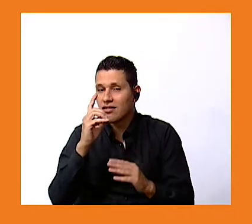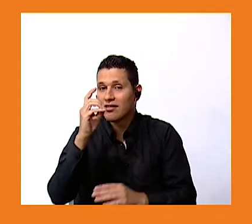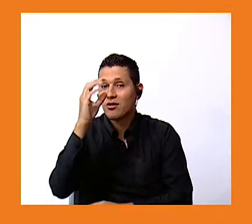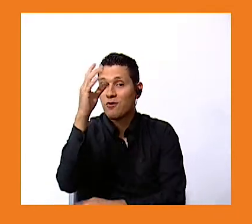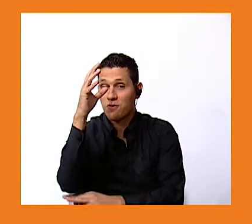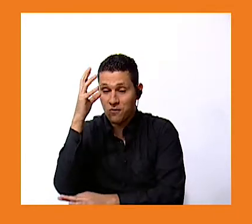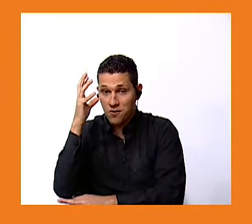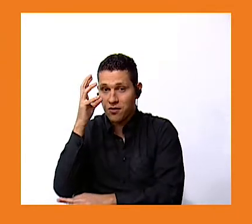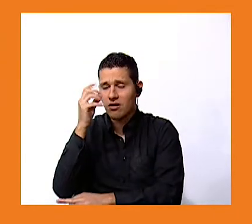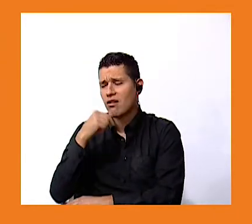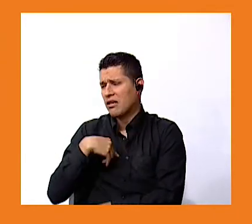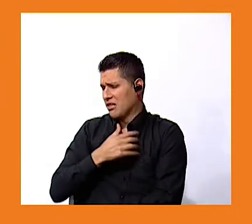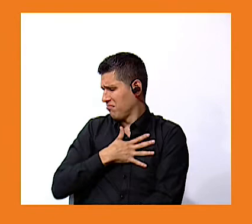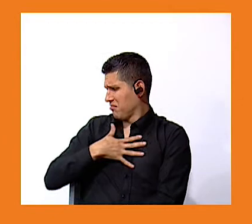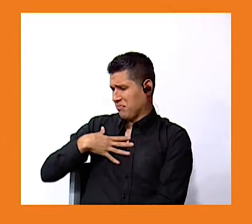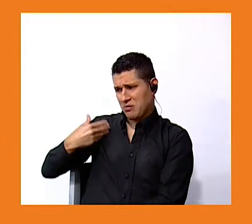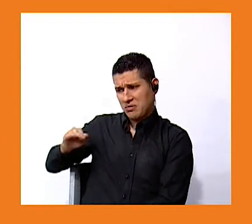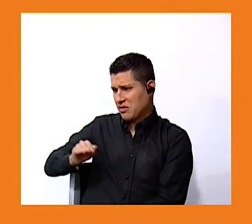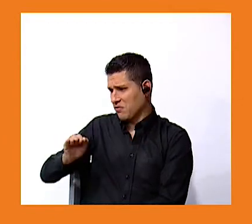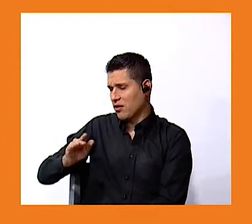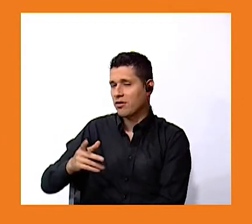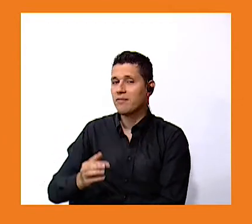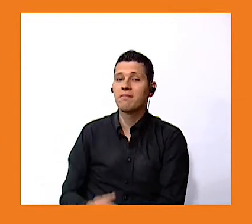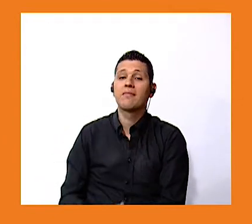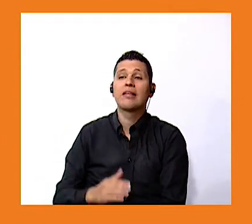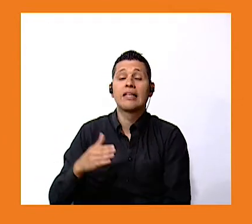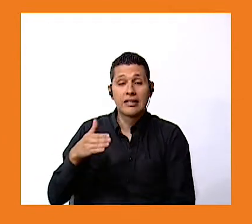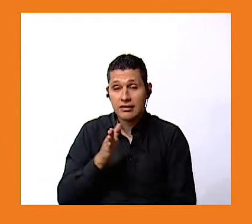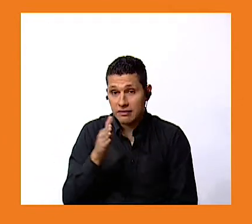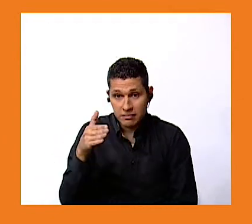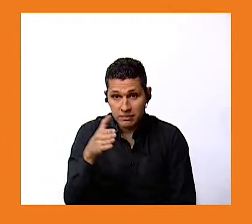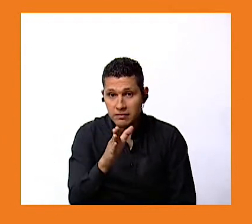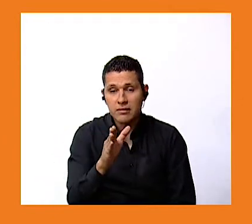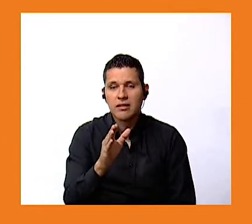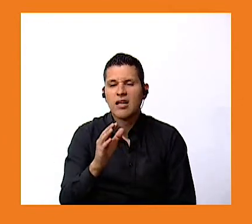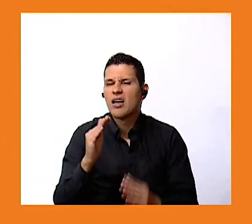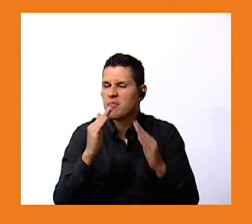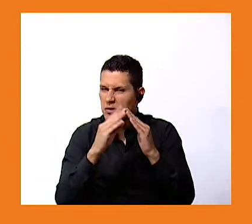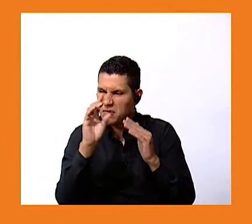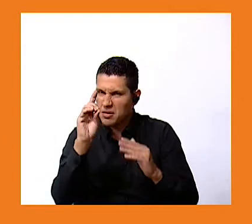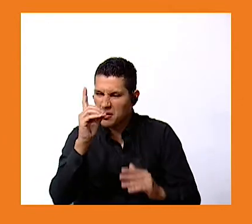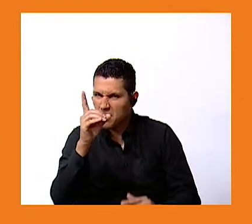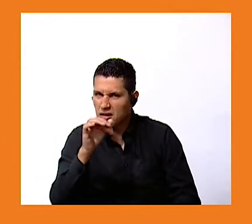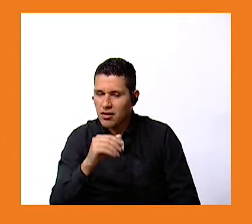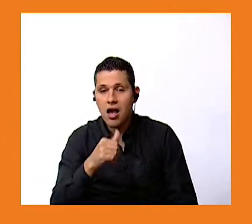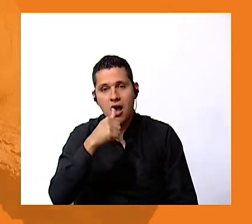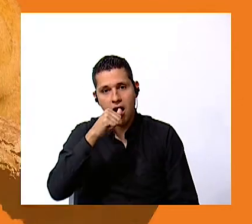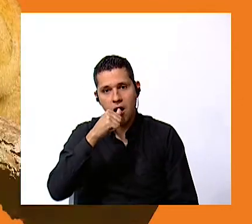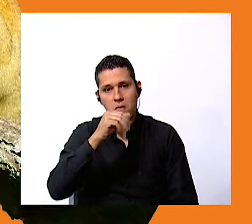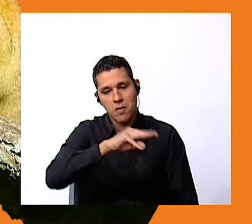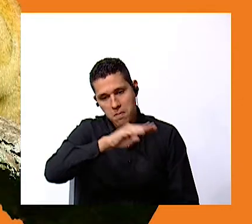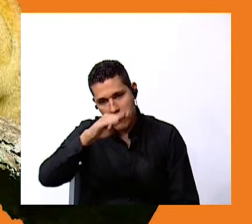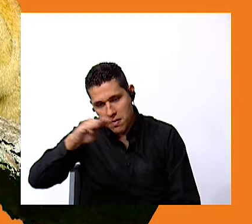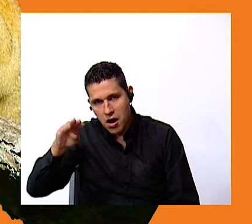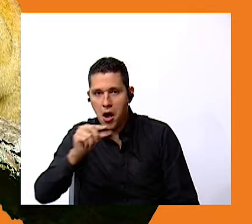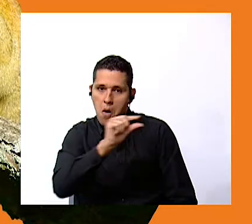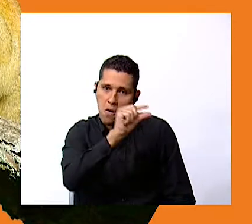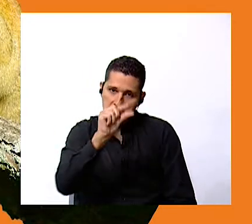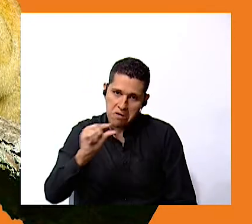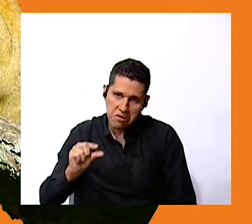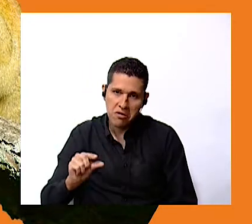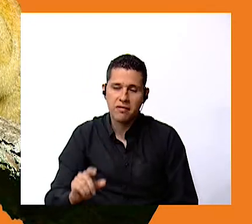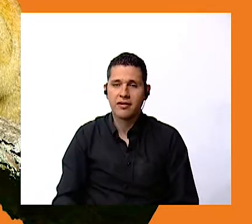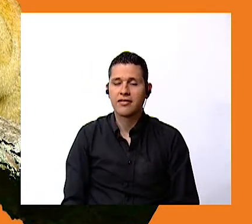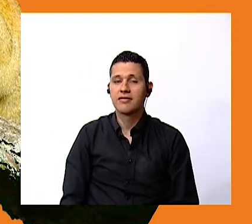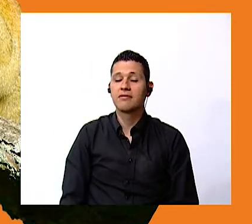the fish live in water i like fish the